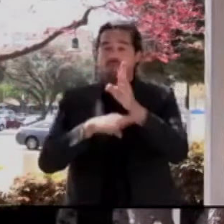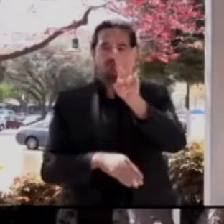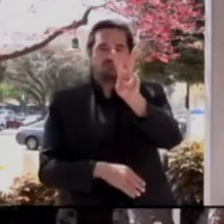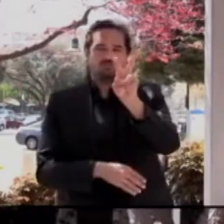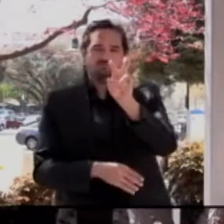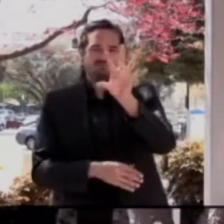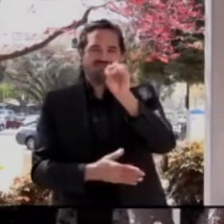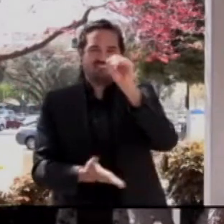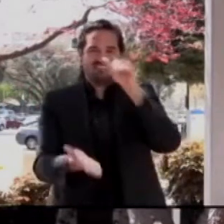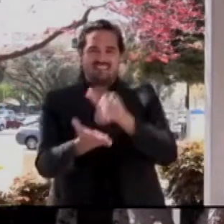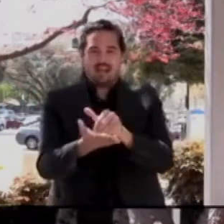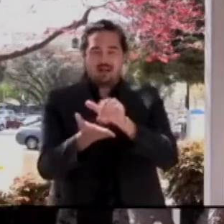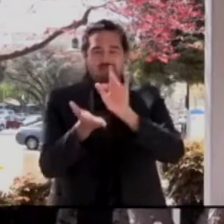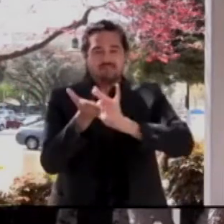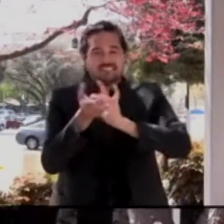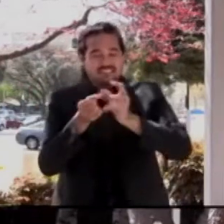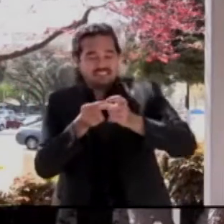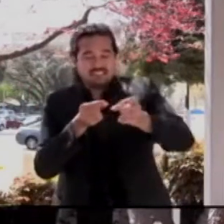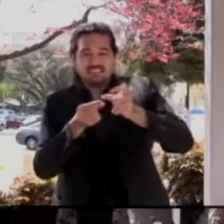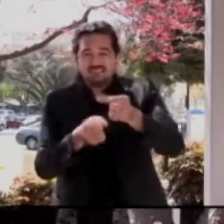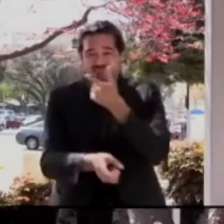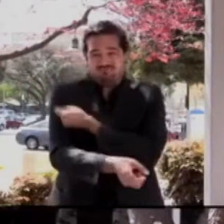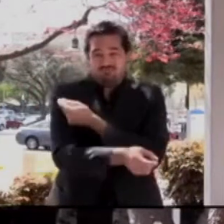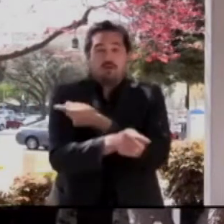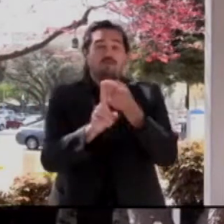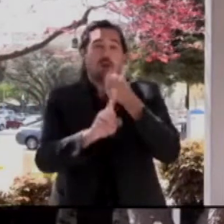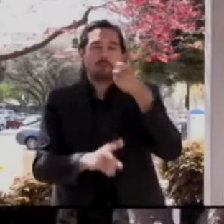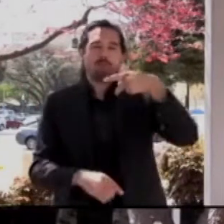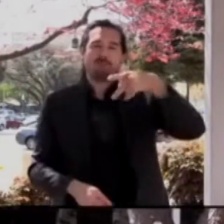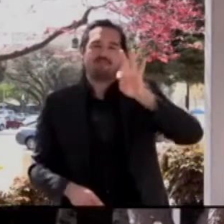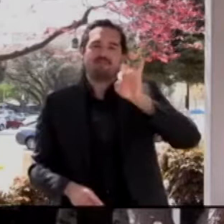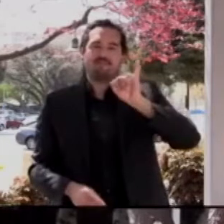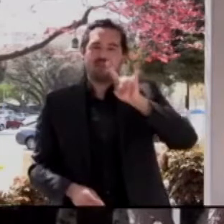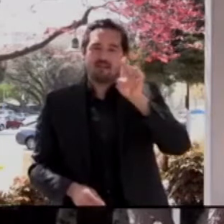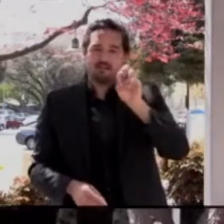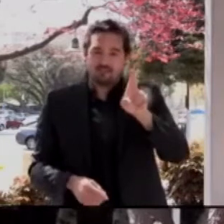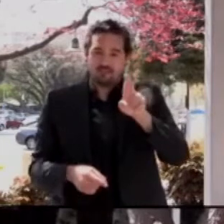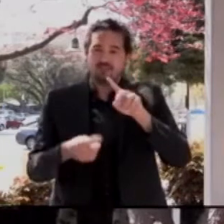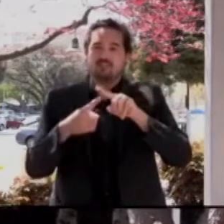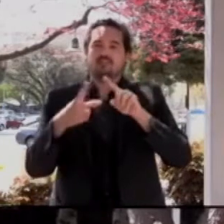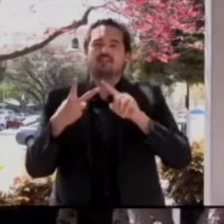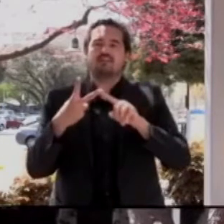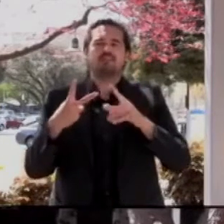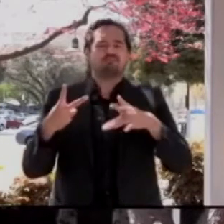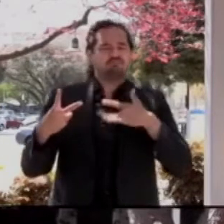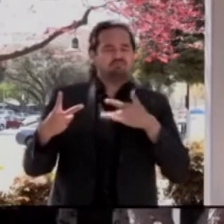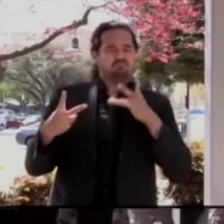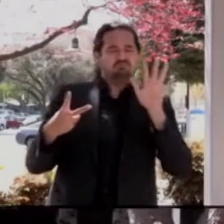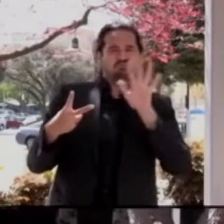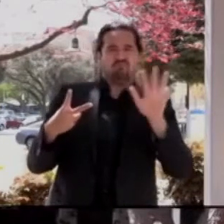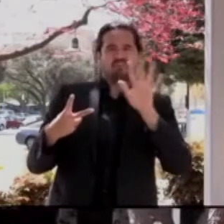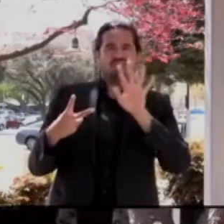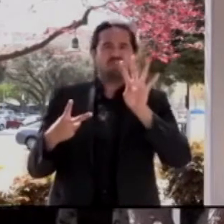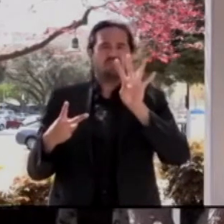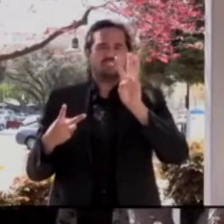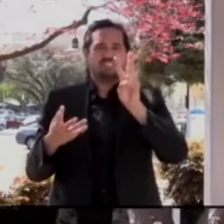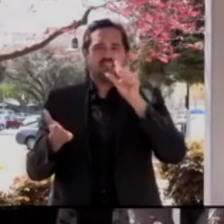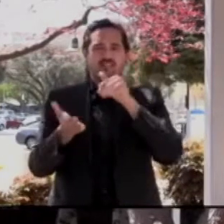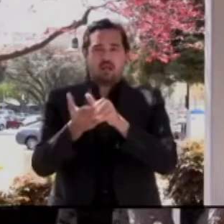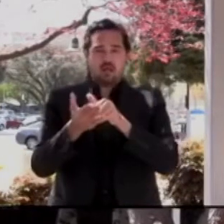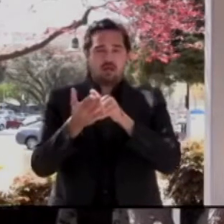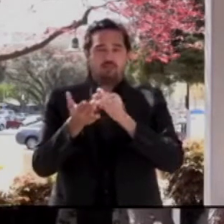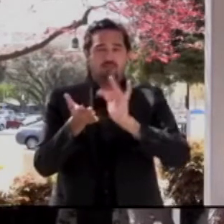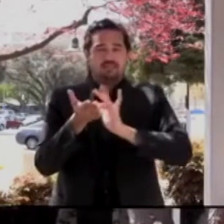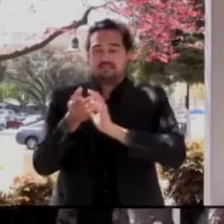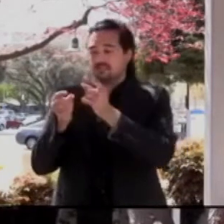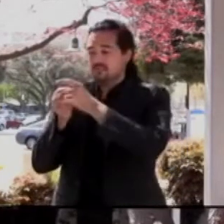we speak. We're expecting another 40-some thousand of Moderna vaccine as well, adding to close